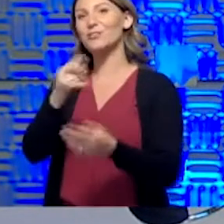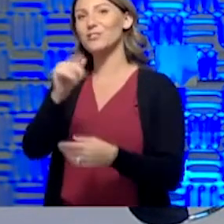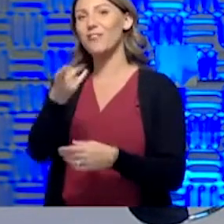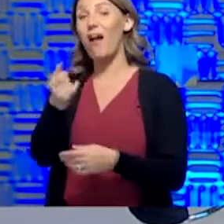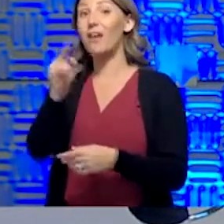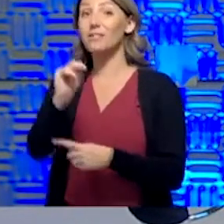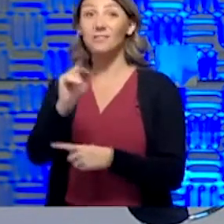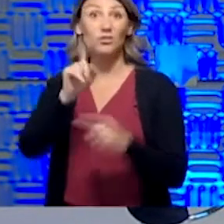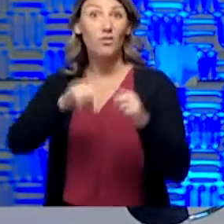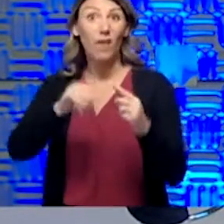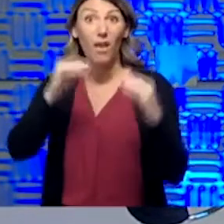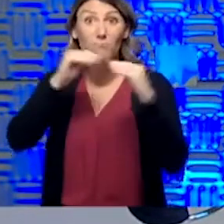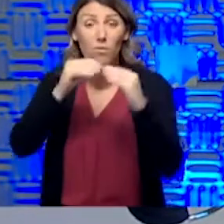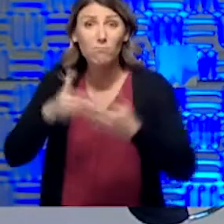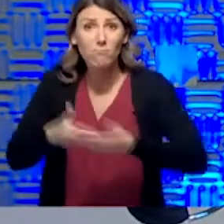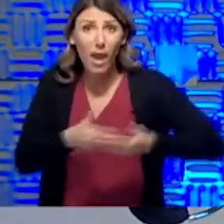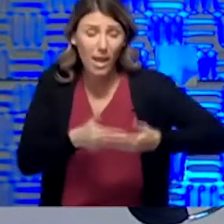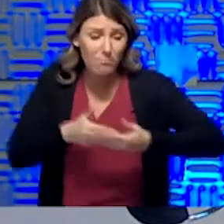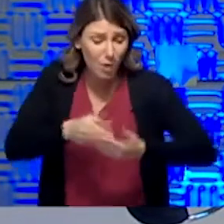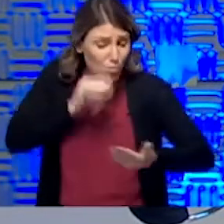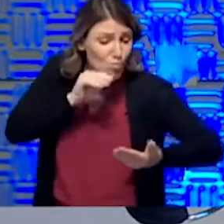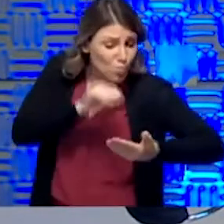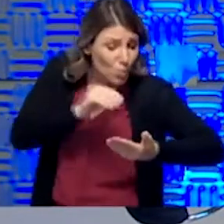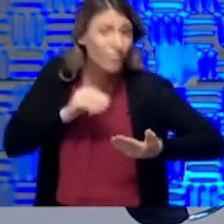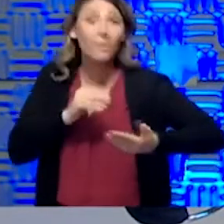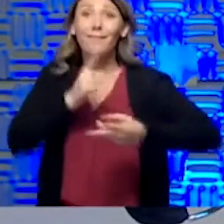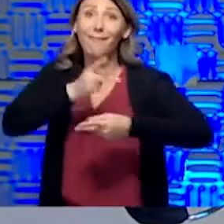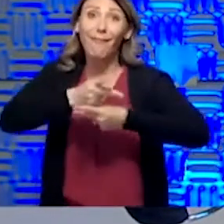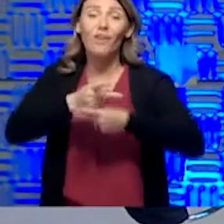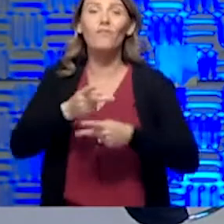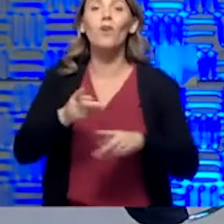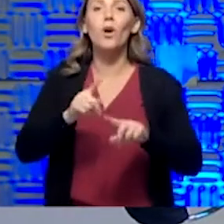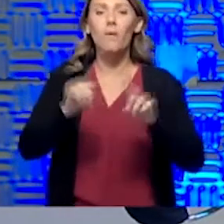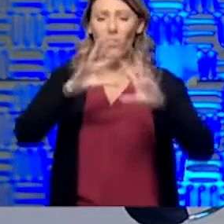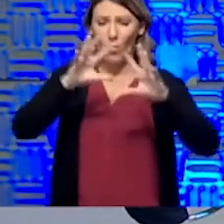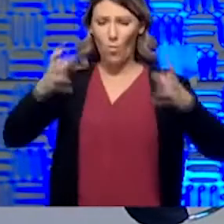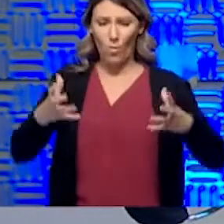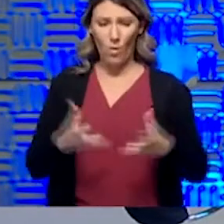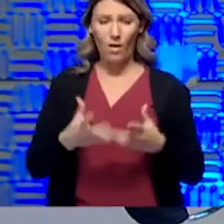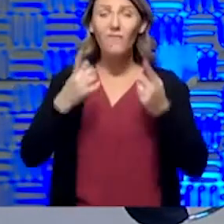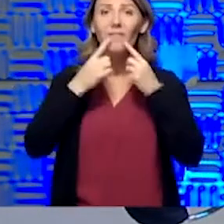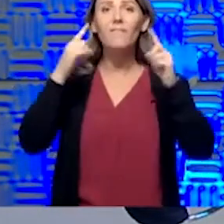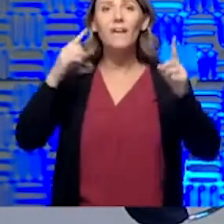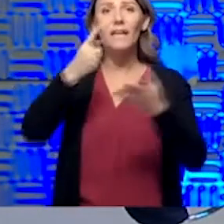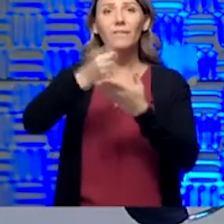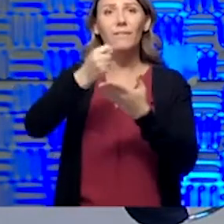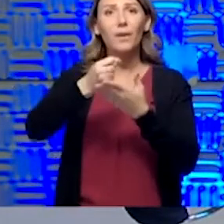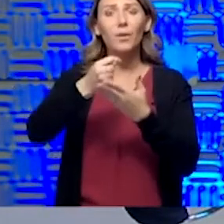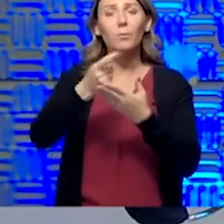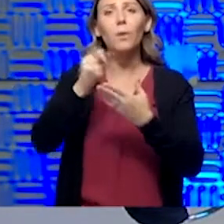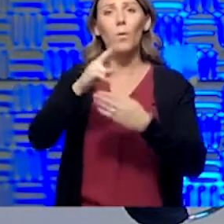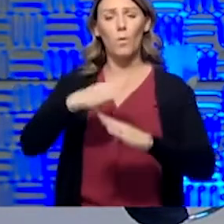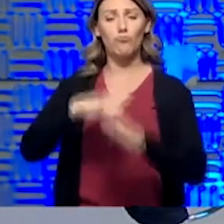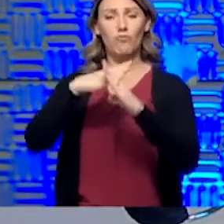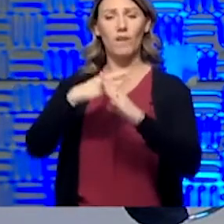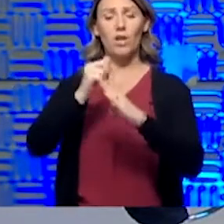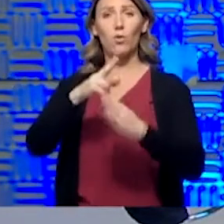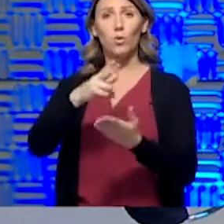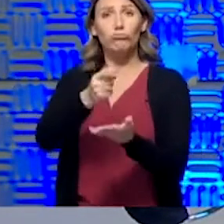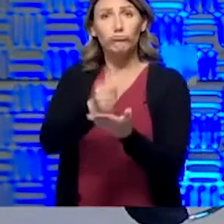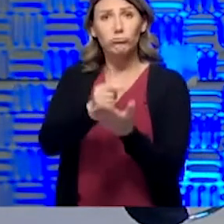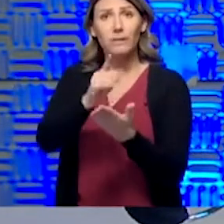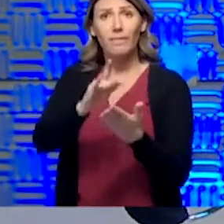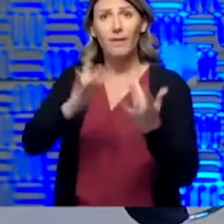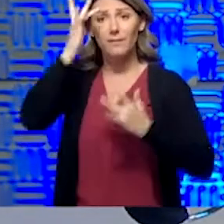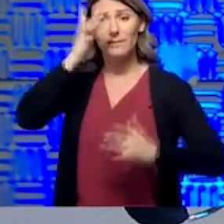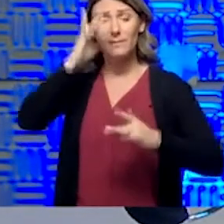babies, so we have to be careful with that one, too. But, you know, the world, when we get effective therapy or we get something that can help prevent the disease or treat the disease, it may change a